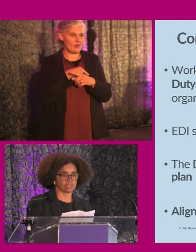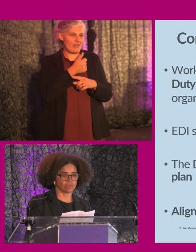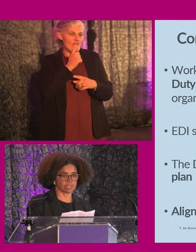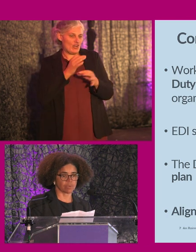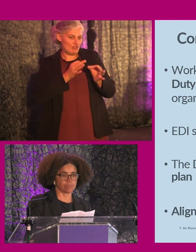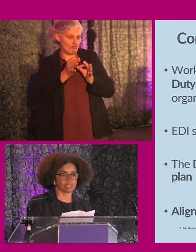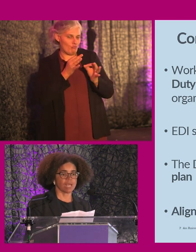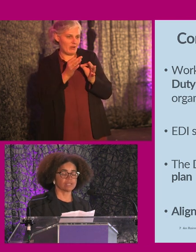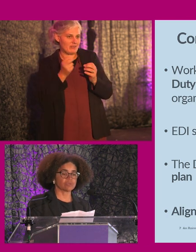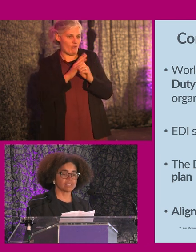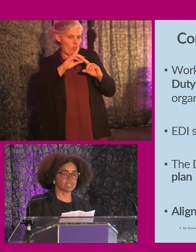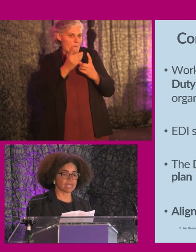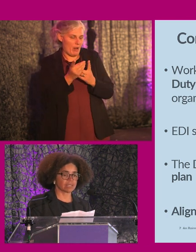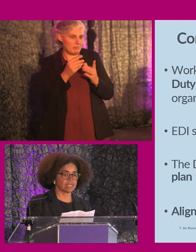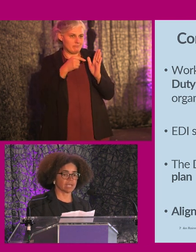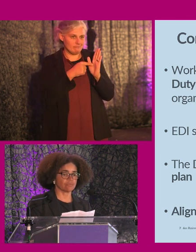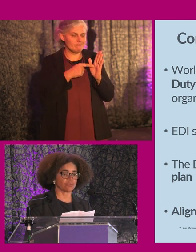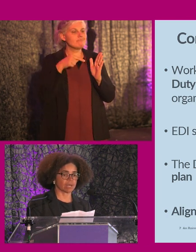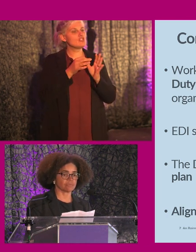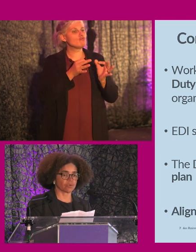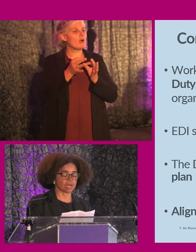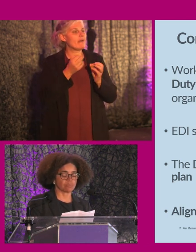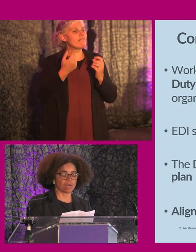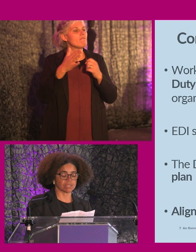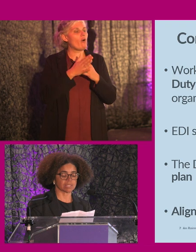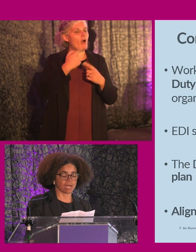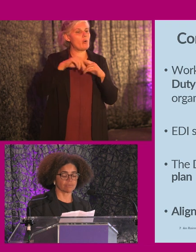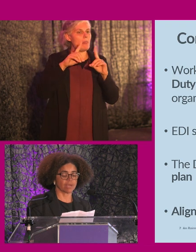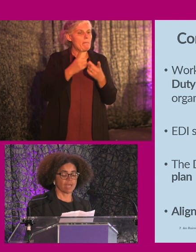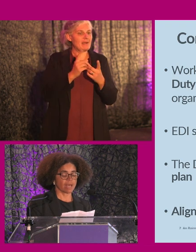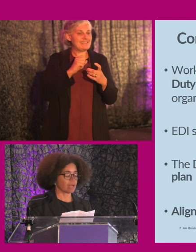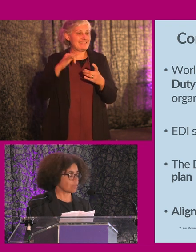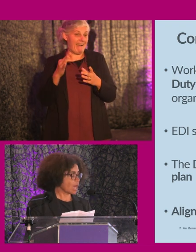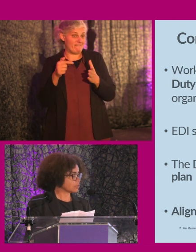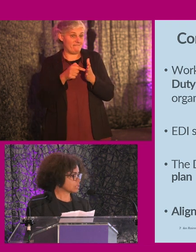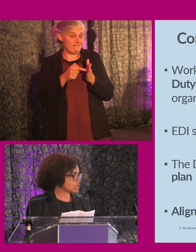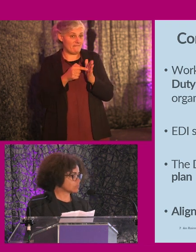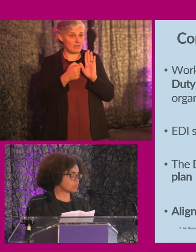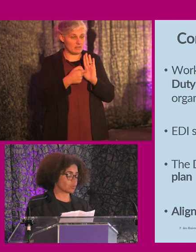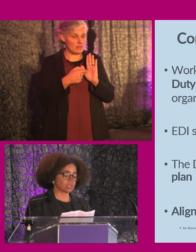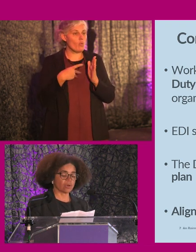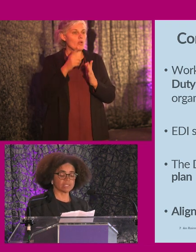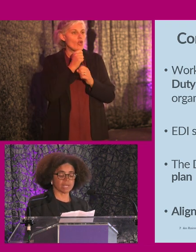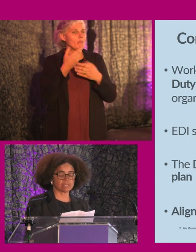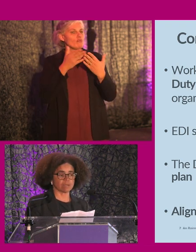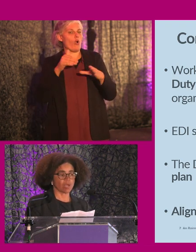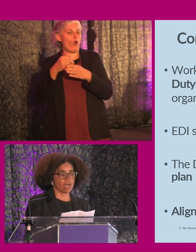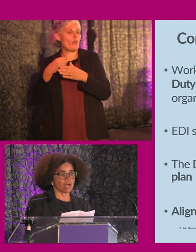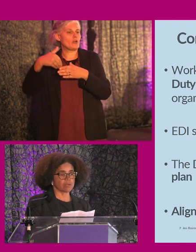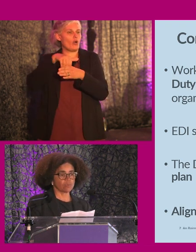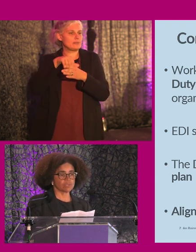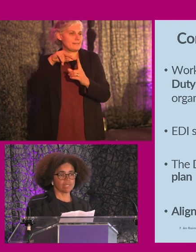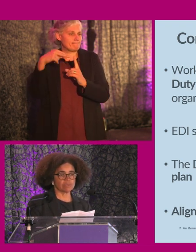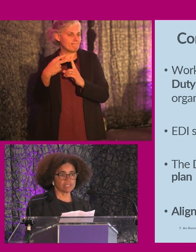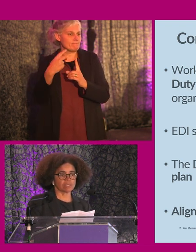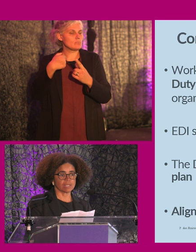strategy for the department. The strategy is actually for our, for our department staff. And just in terms of the broader context, I